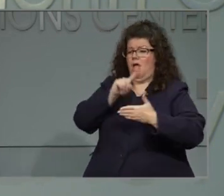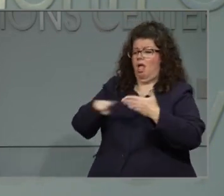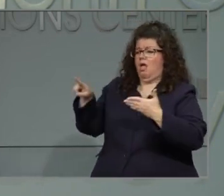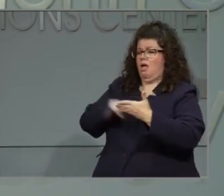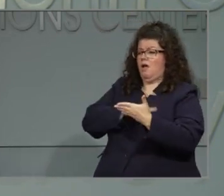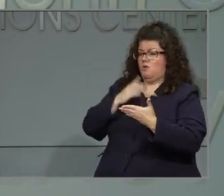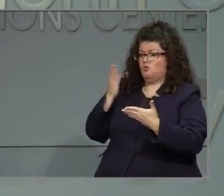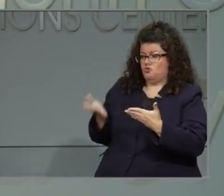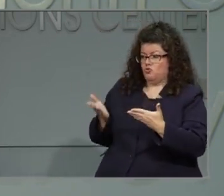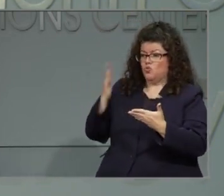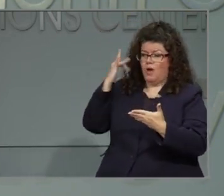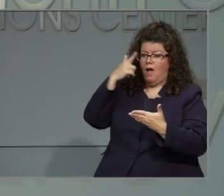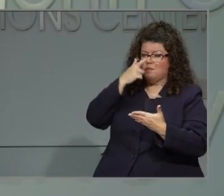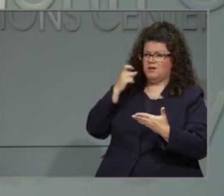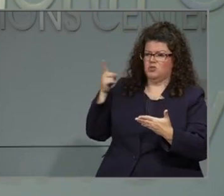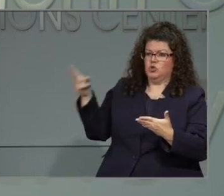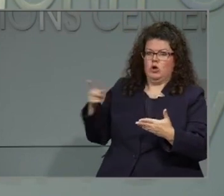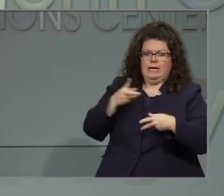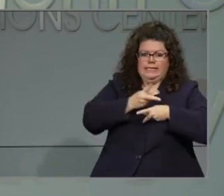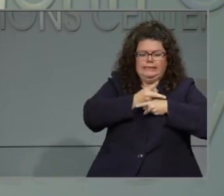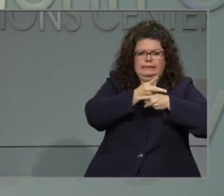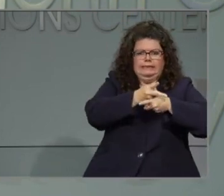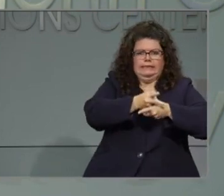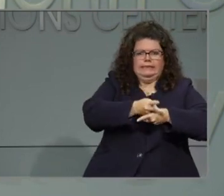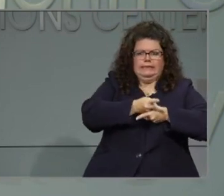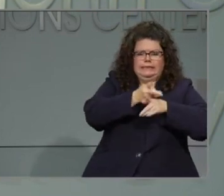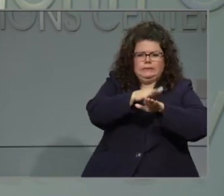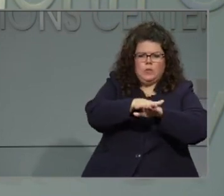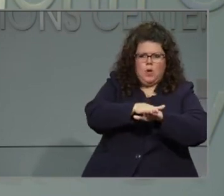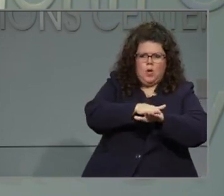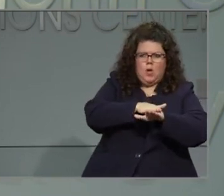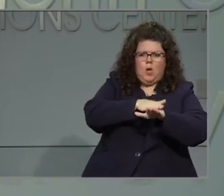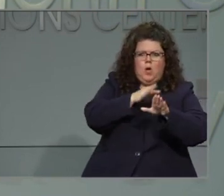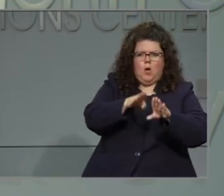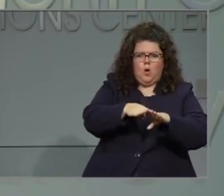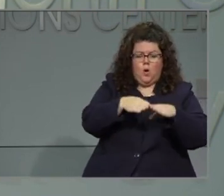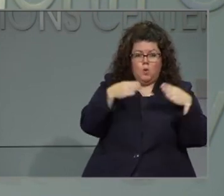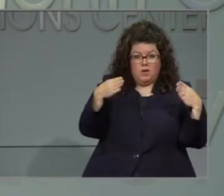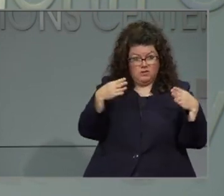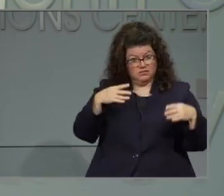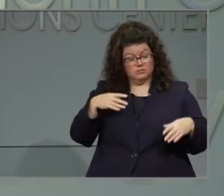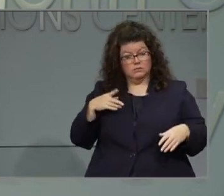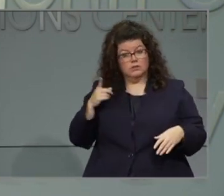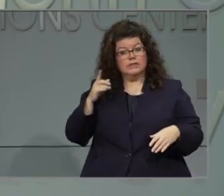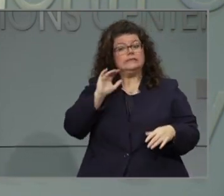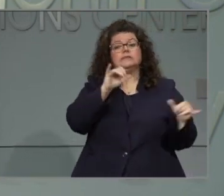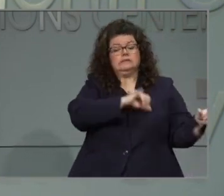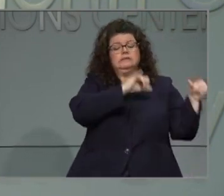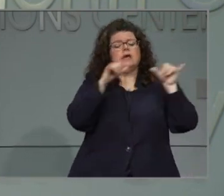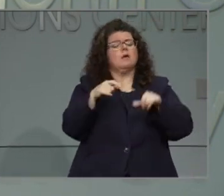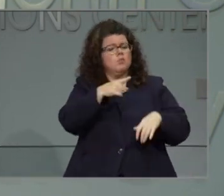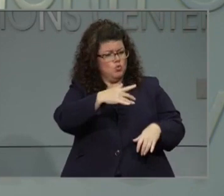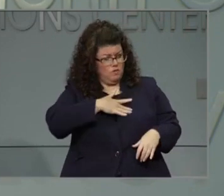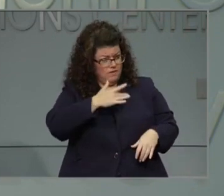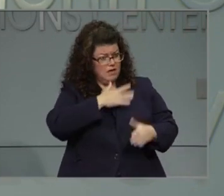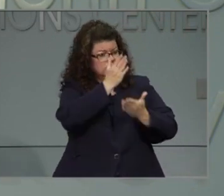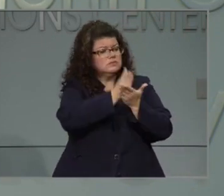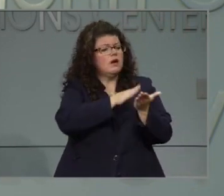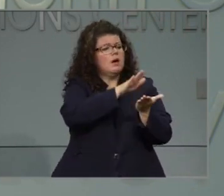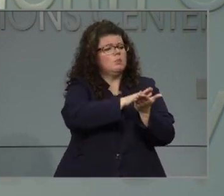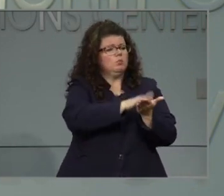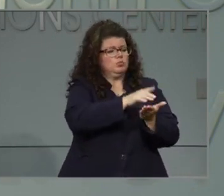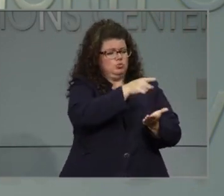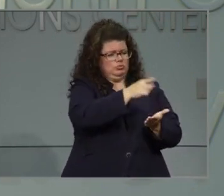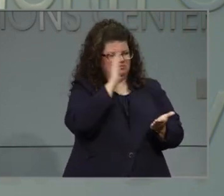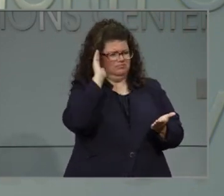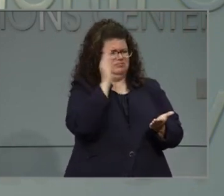this decision on Plan A? Are there school systems that y'all think have been too cautious or has the response kind of